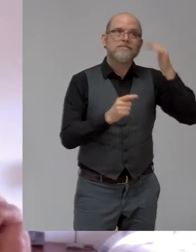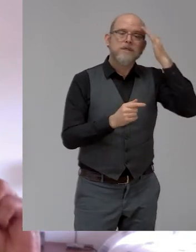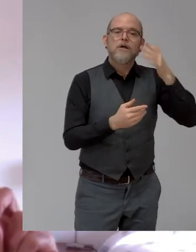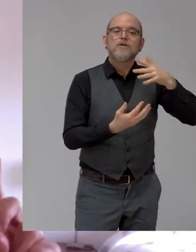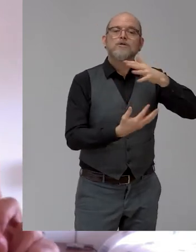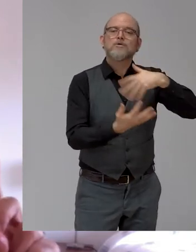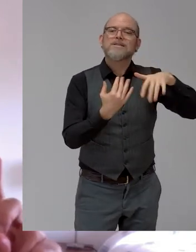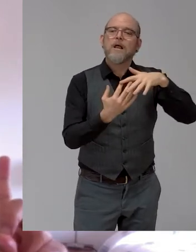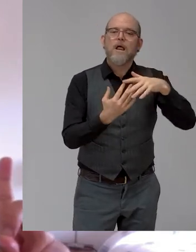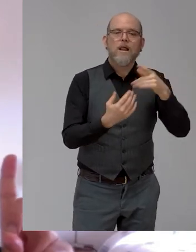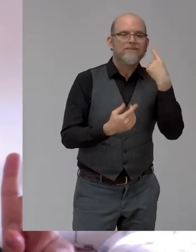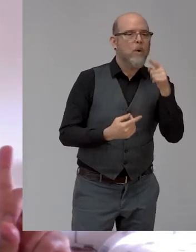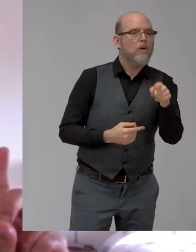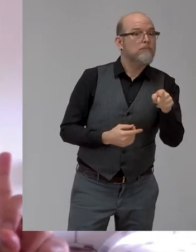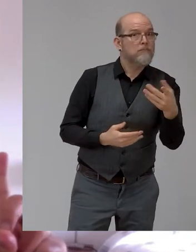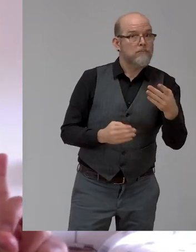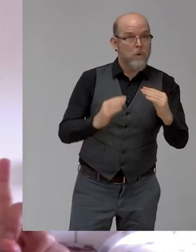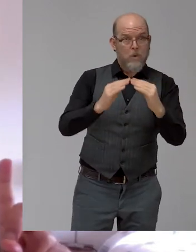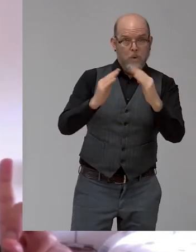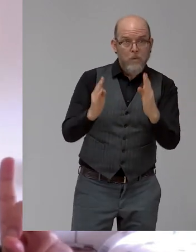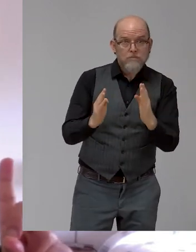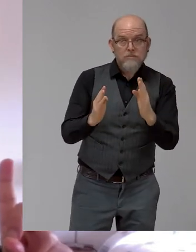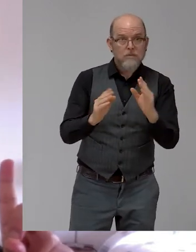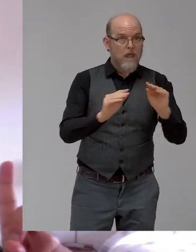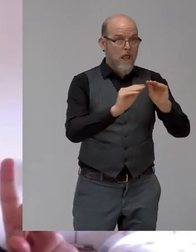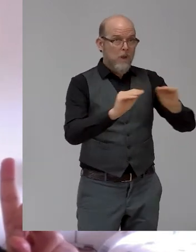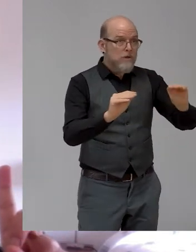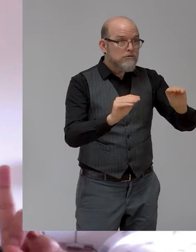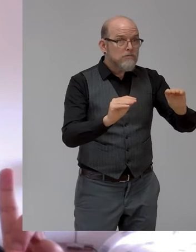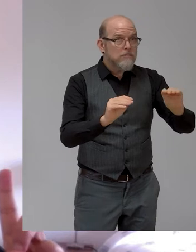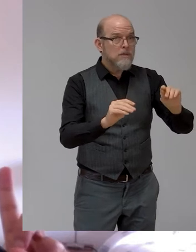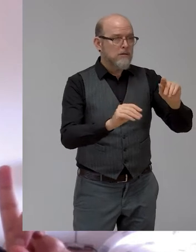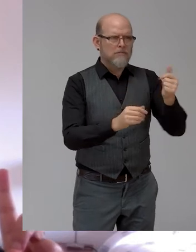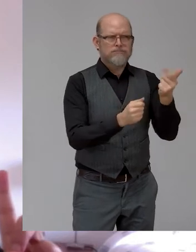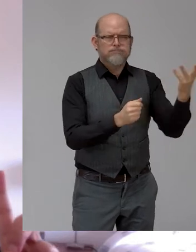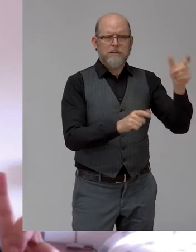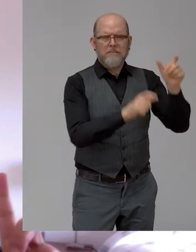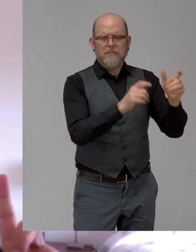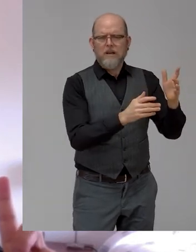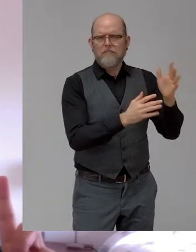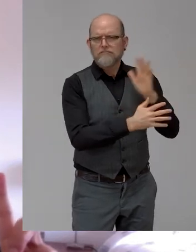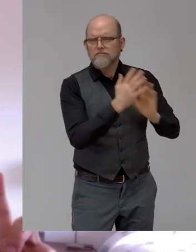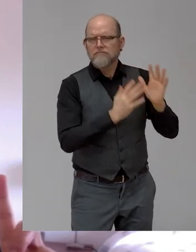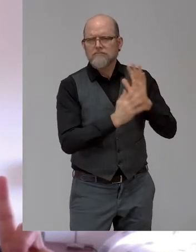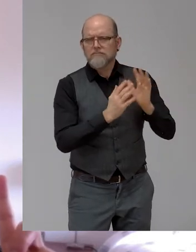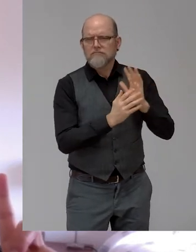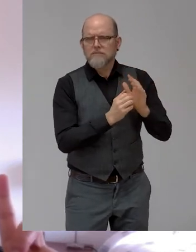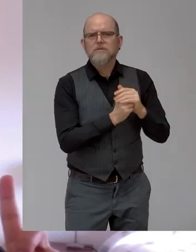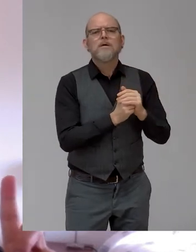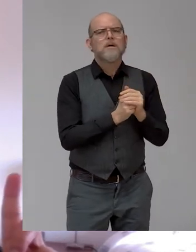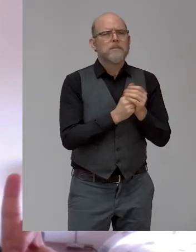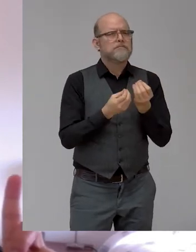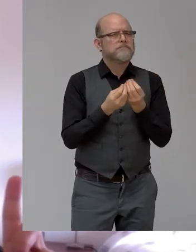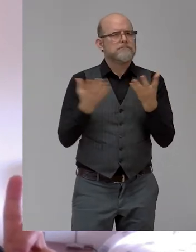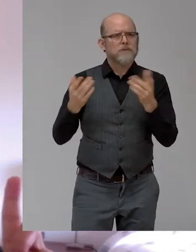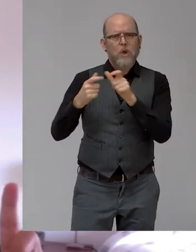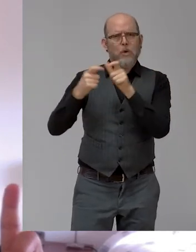housing, education, whatever that may be. You know, a lot of people tell me, so what about companies like Apple? Apple made